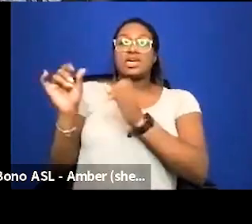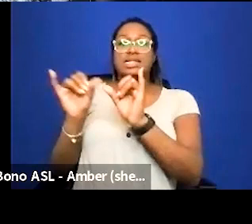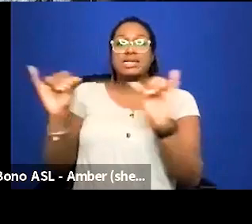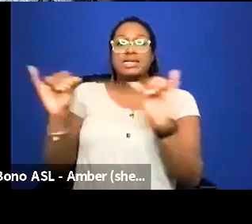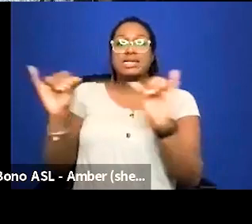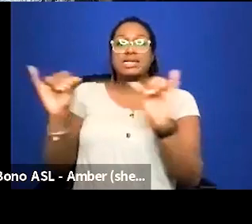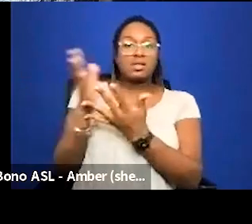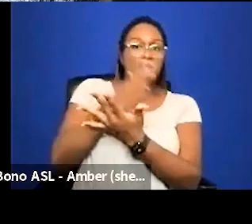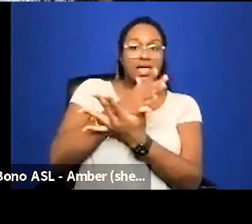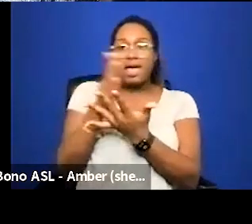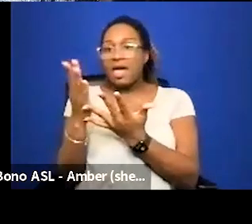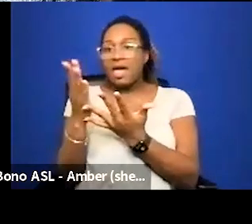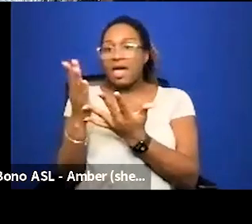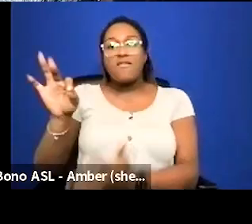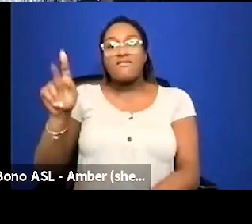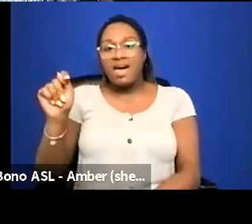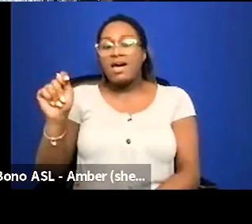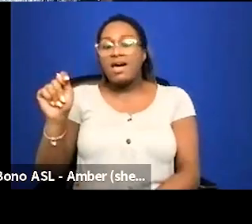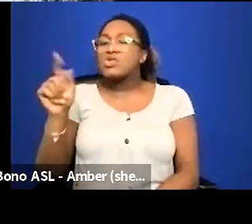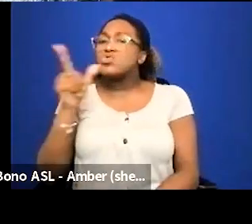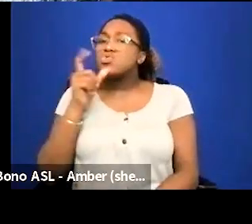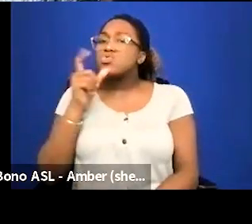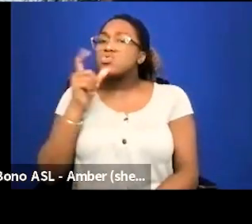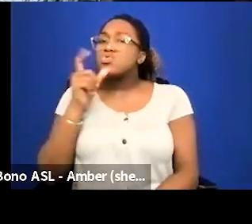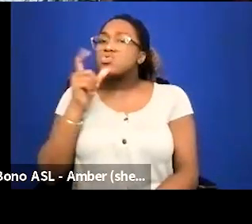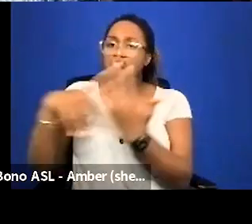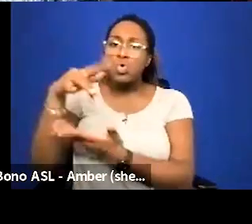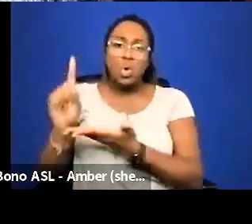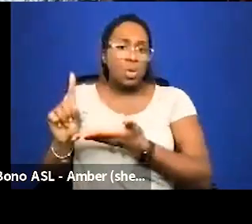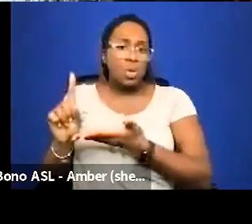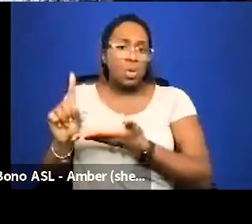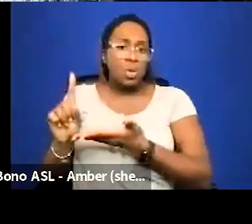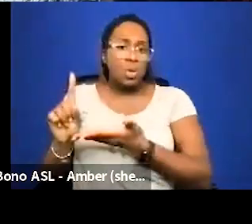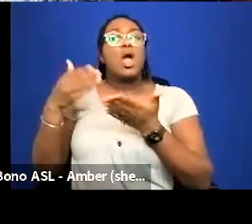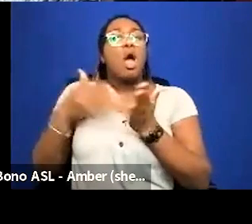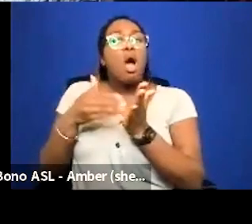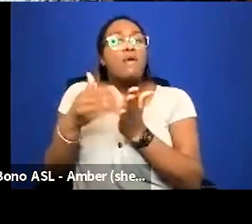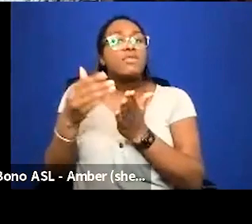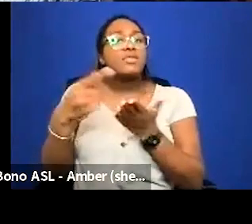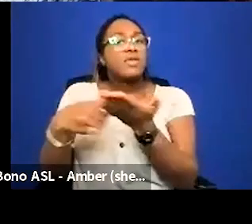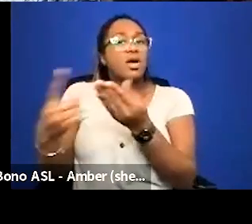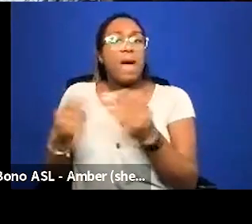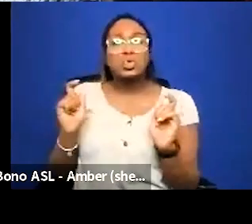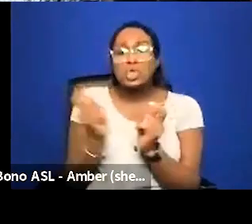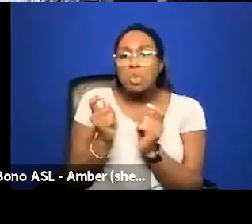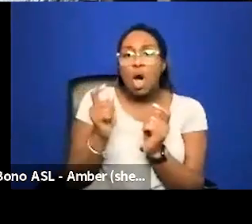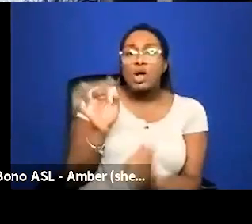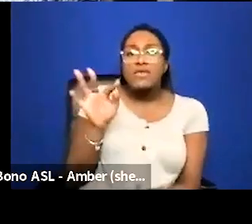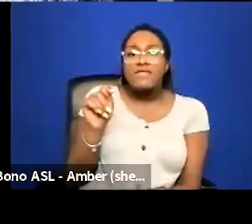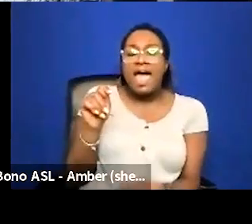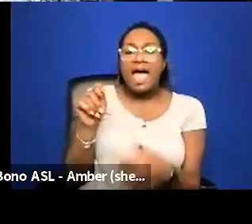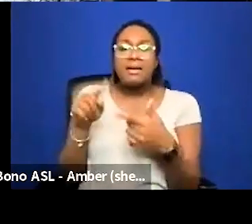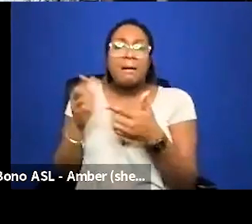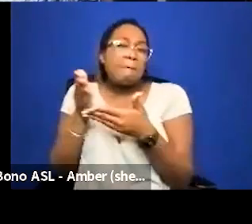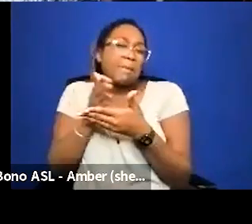and who has access and who has social privilege and all of that we often talk about smaller fats mid fats fats